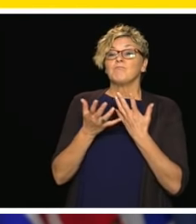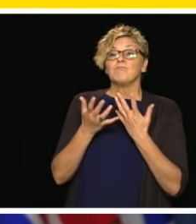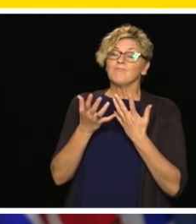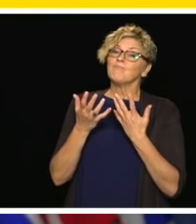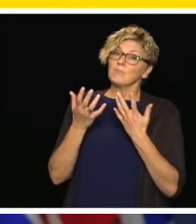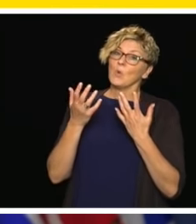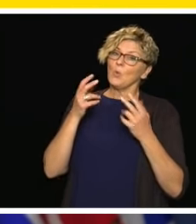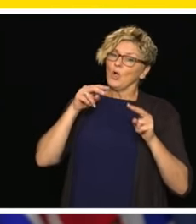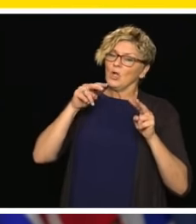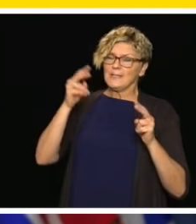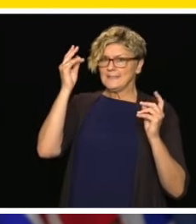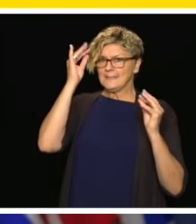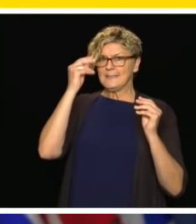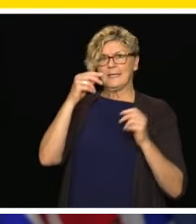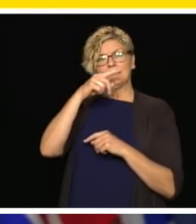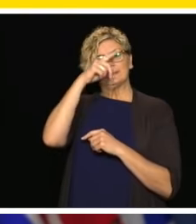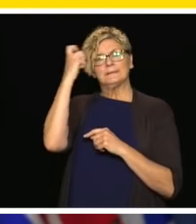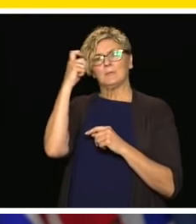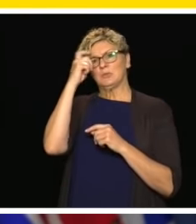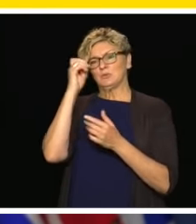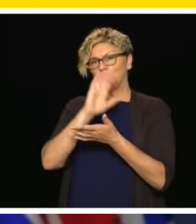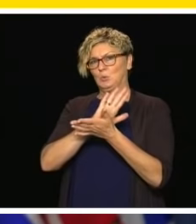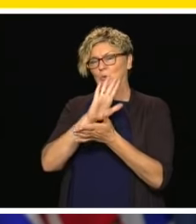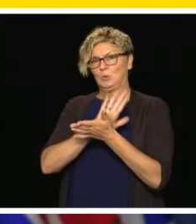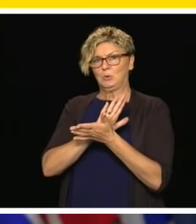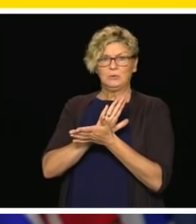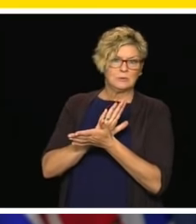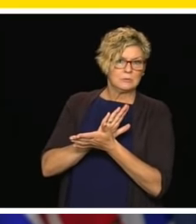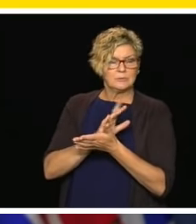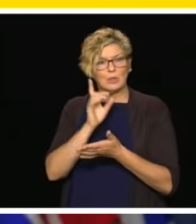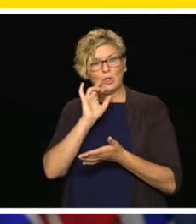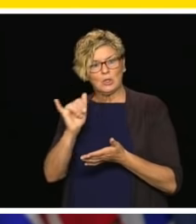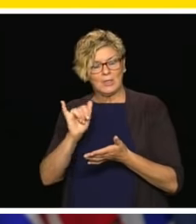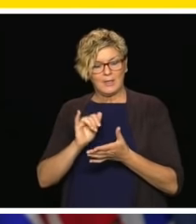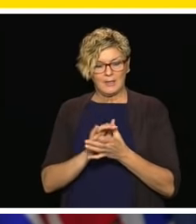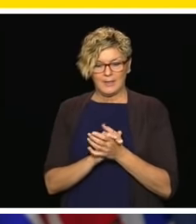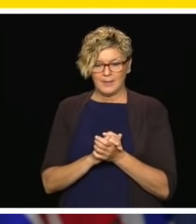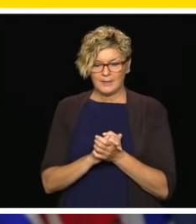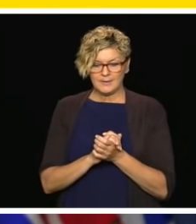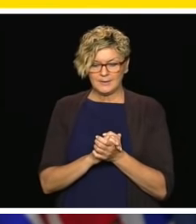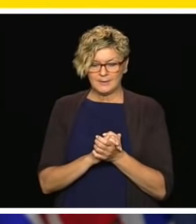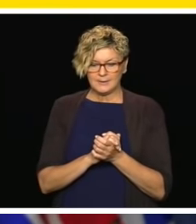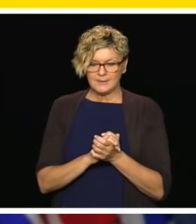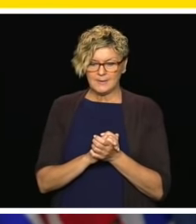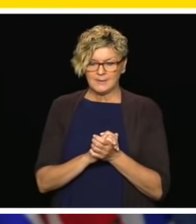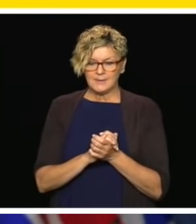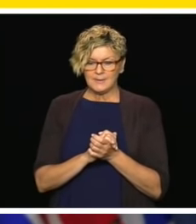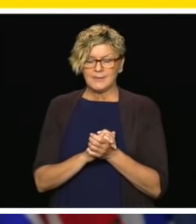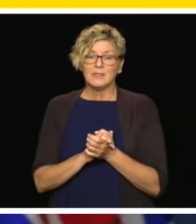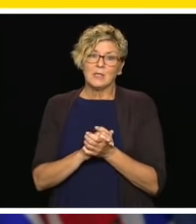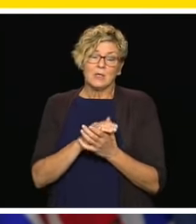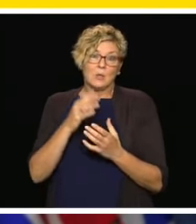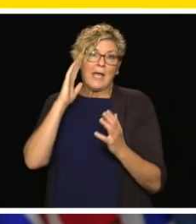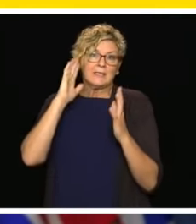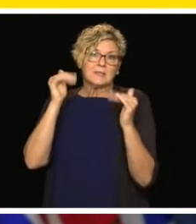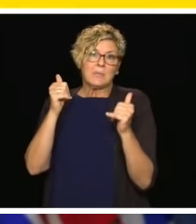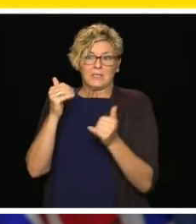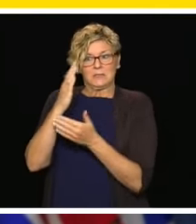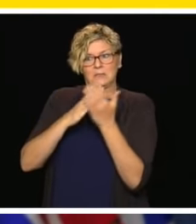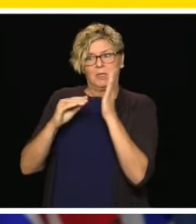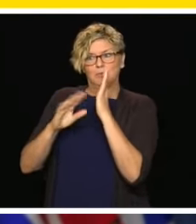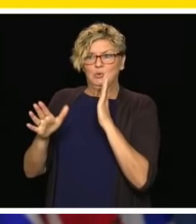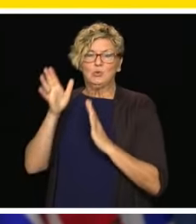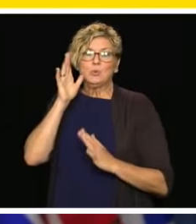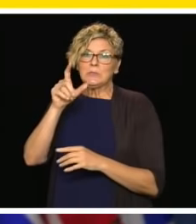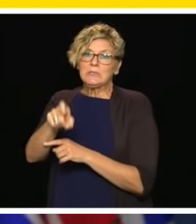particularly sort of grade 8 to 12 students in getting or redoing courses, that need will be